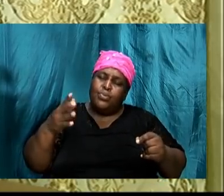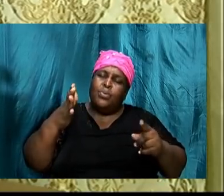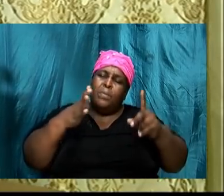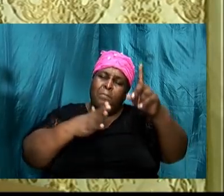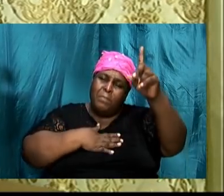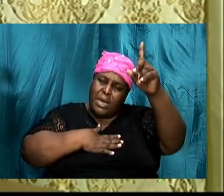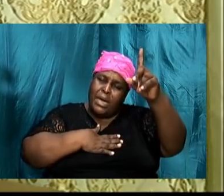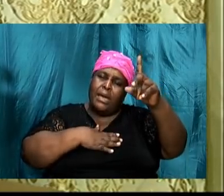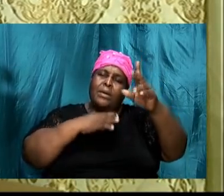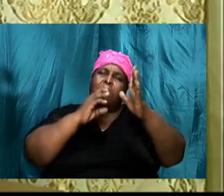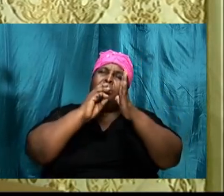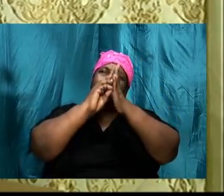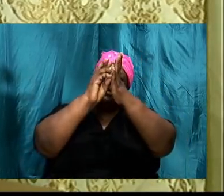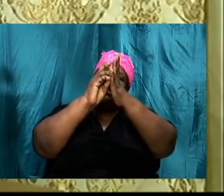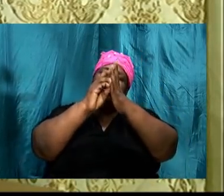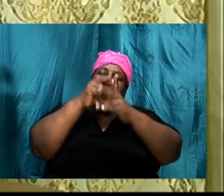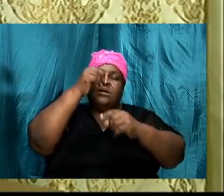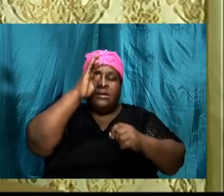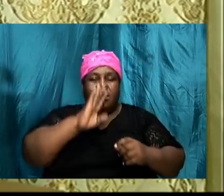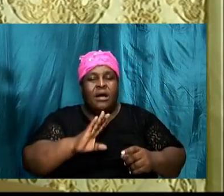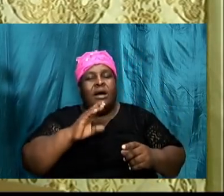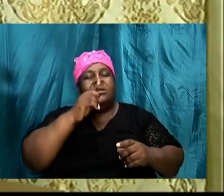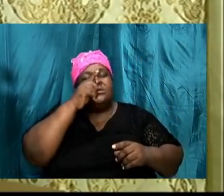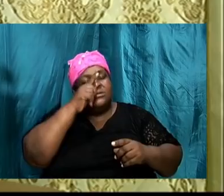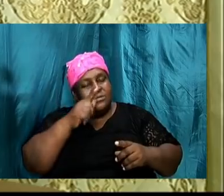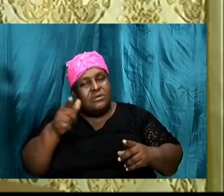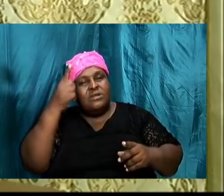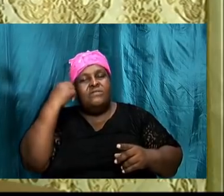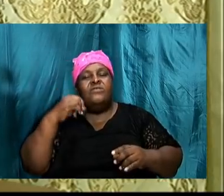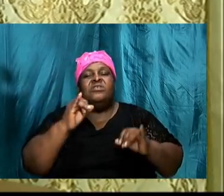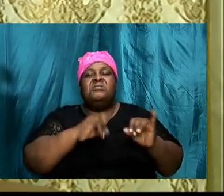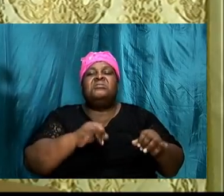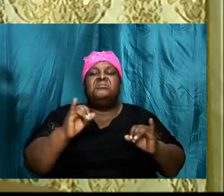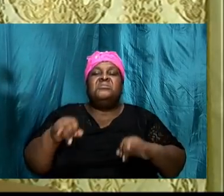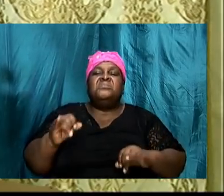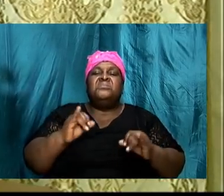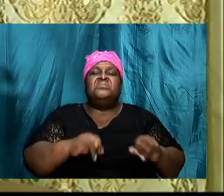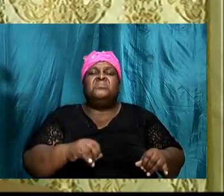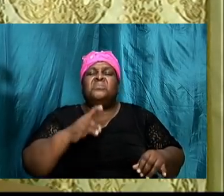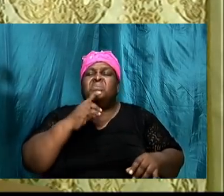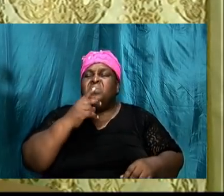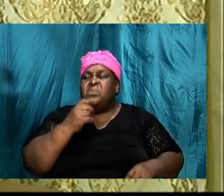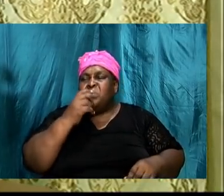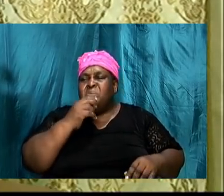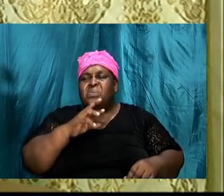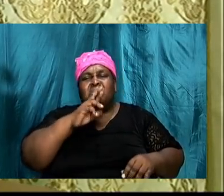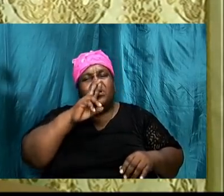looking for individuals who are driven, individuals who are